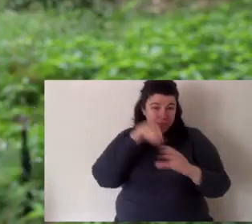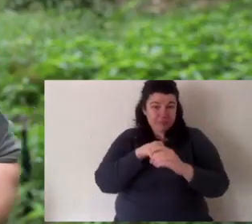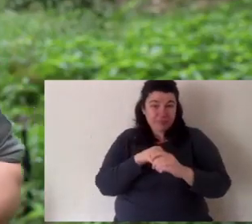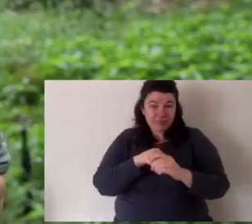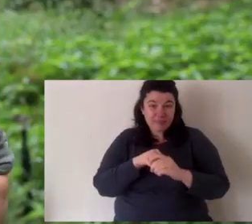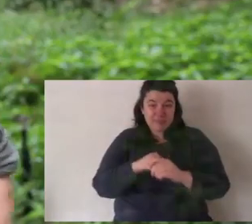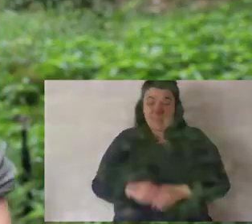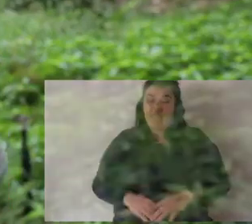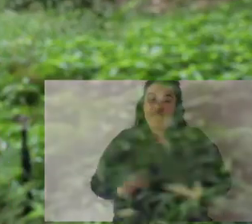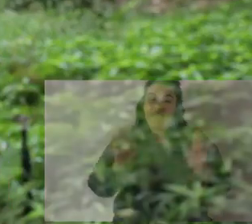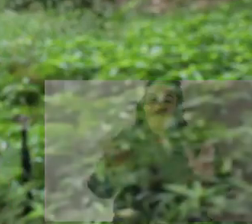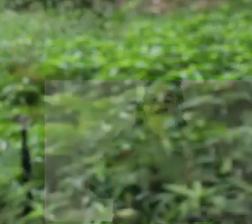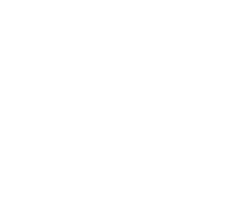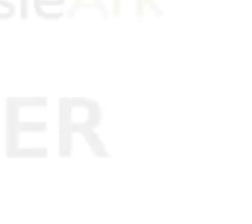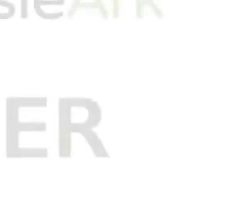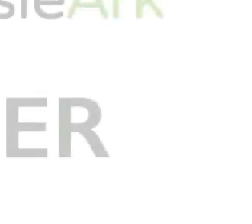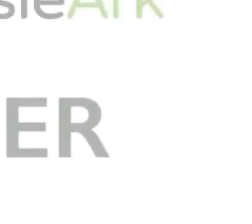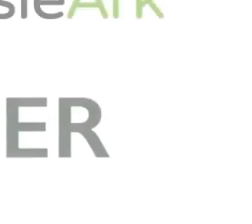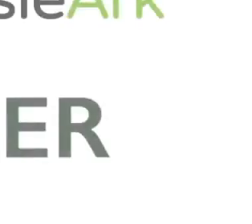for today. See you later.